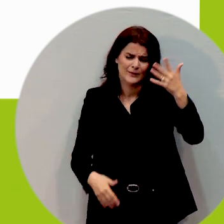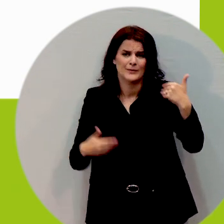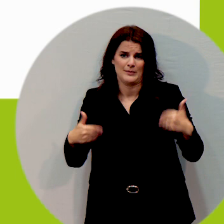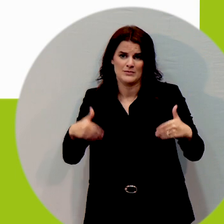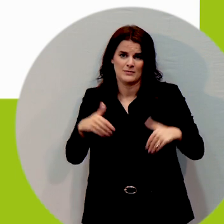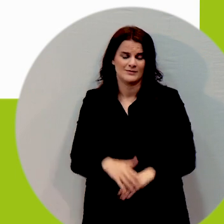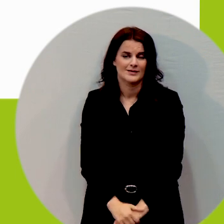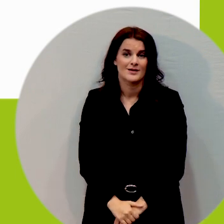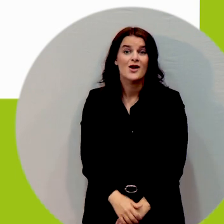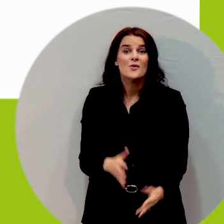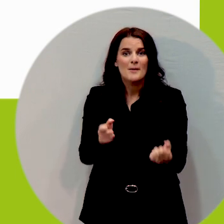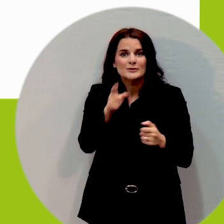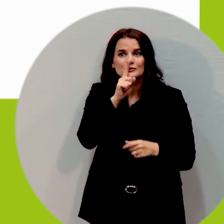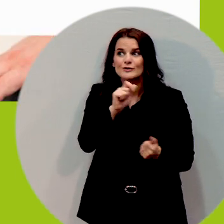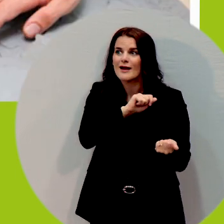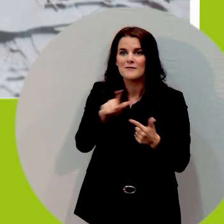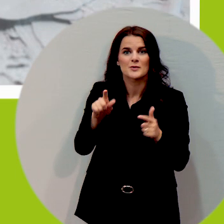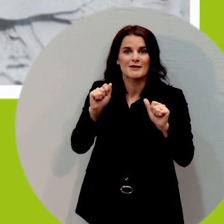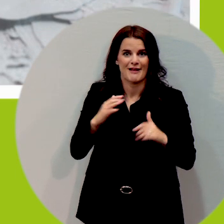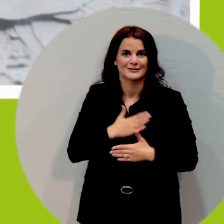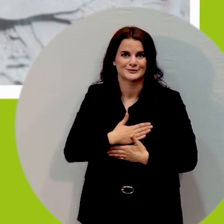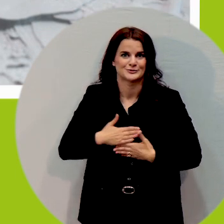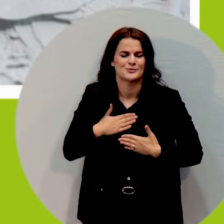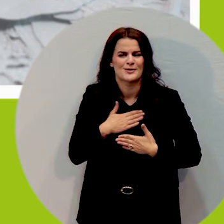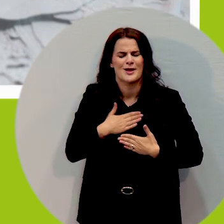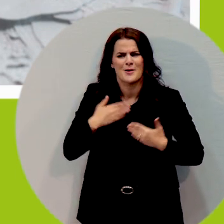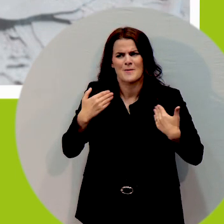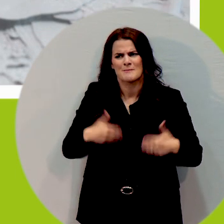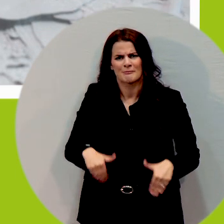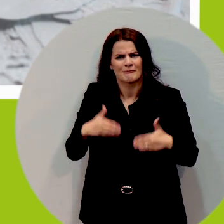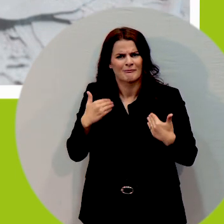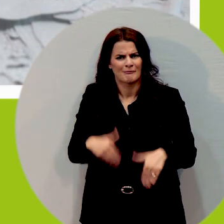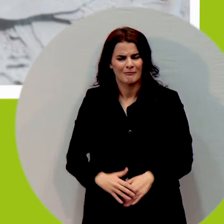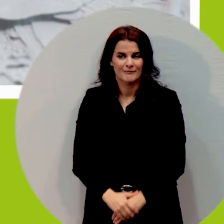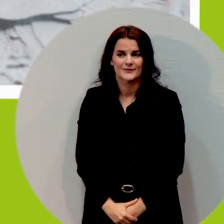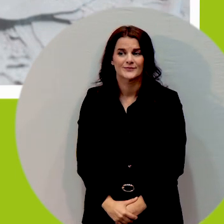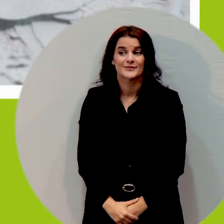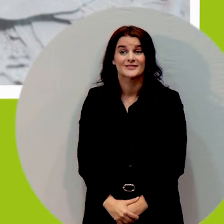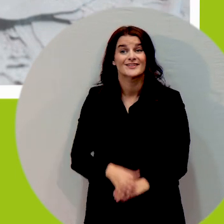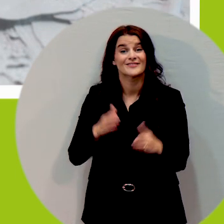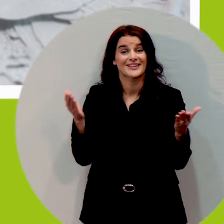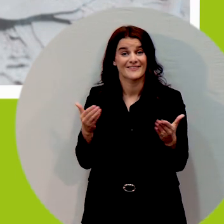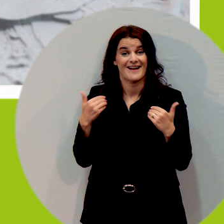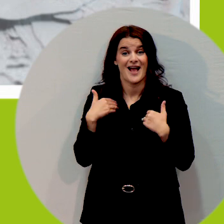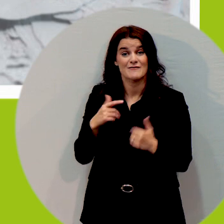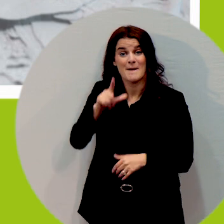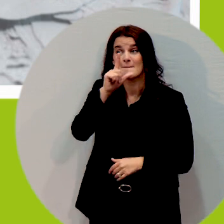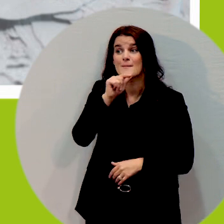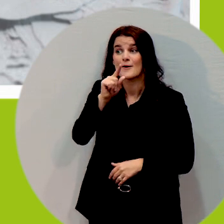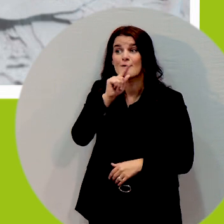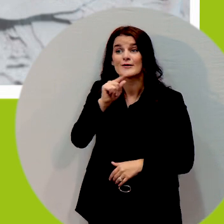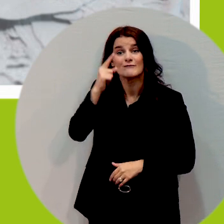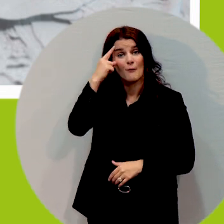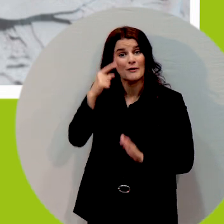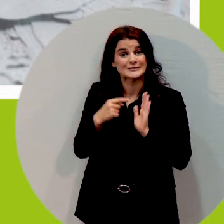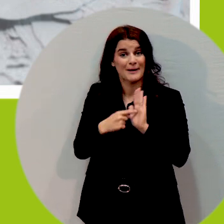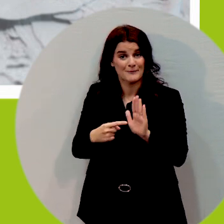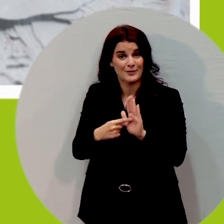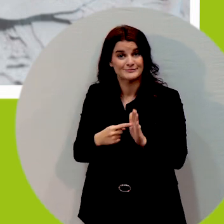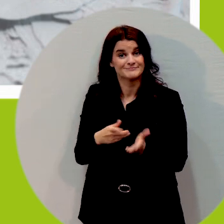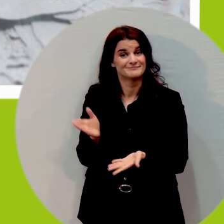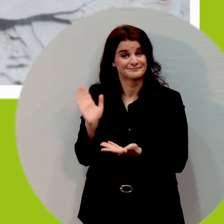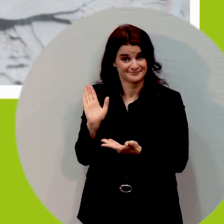we have a bird for an example if you have low vision you can't interpretate